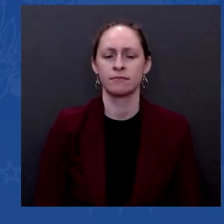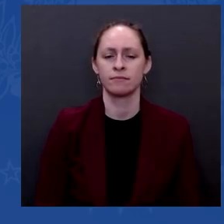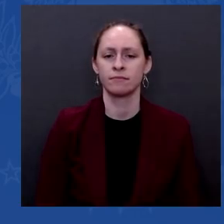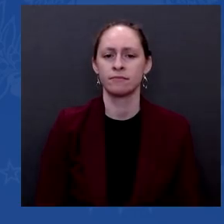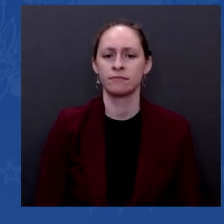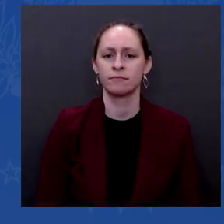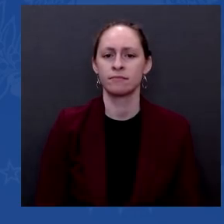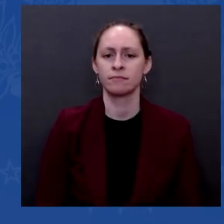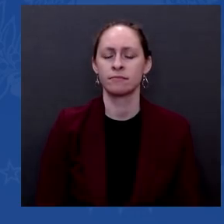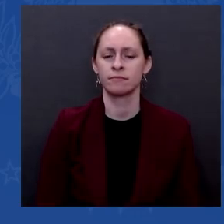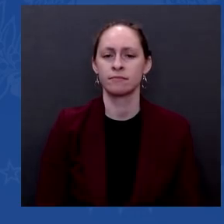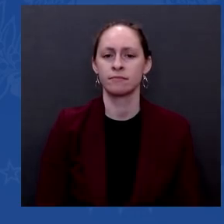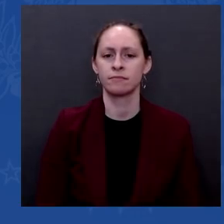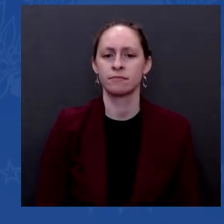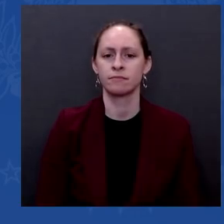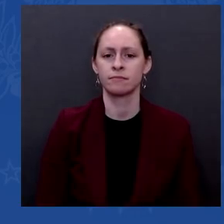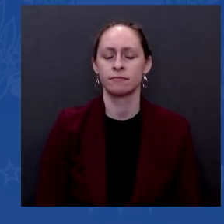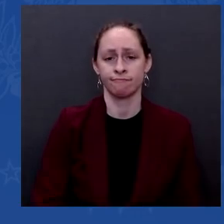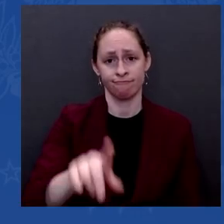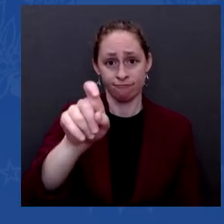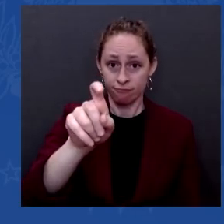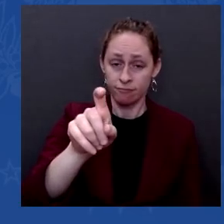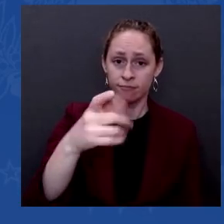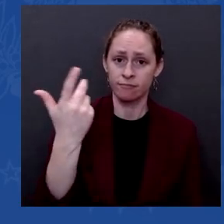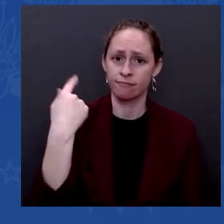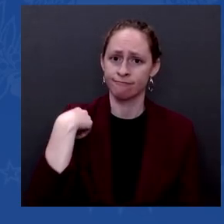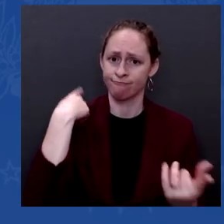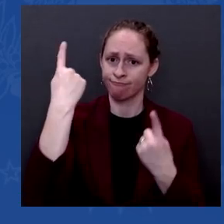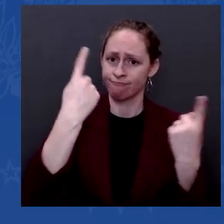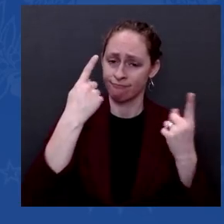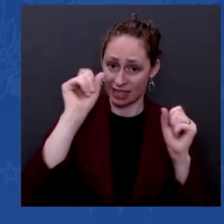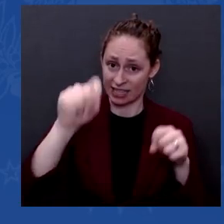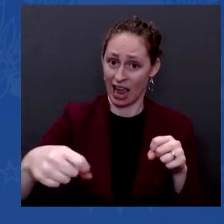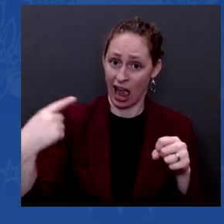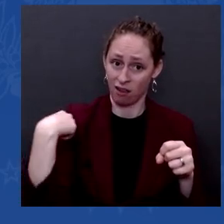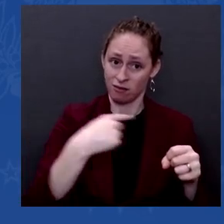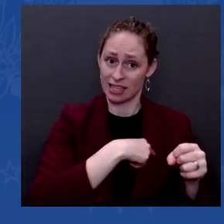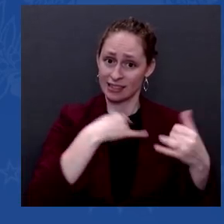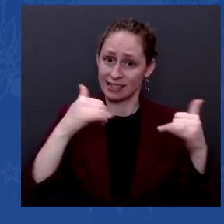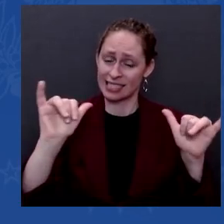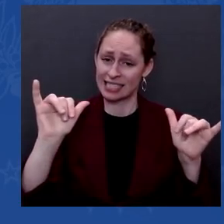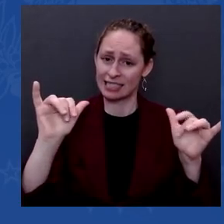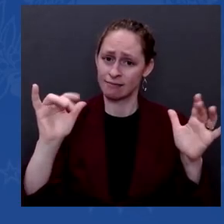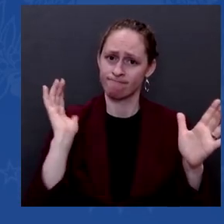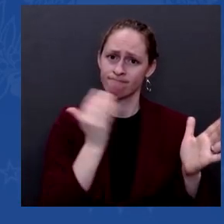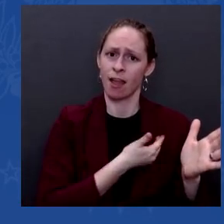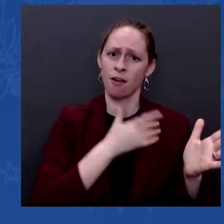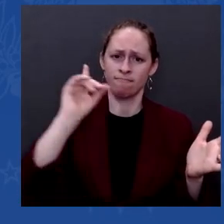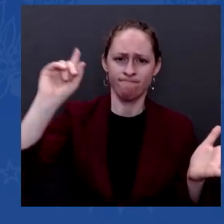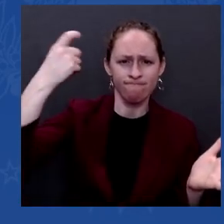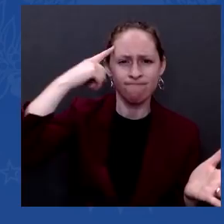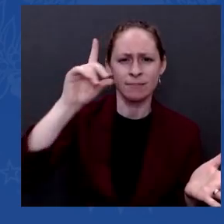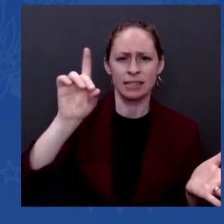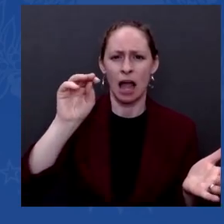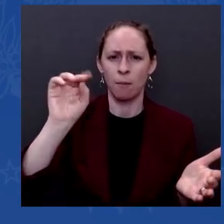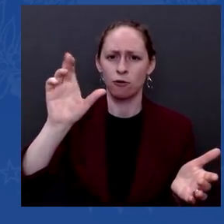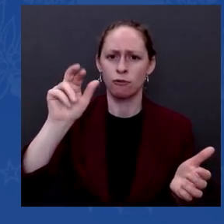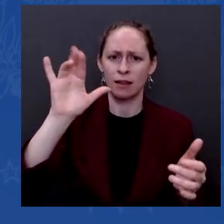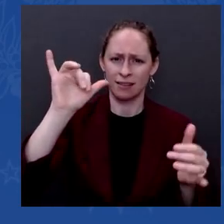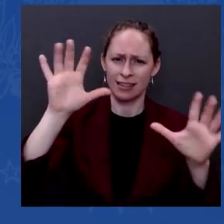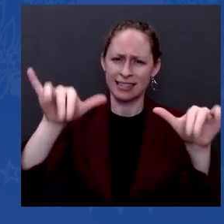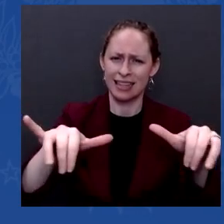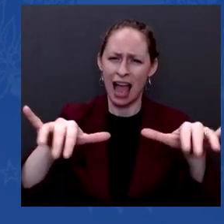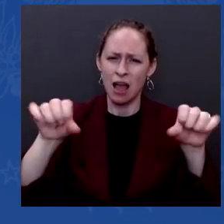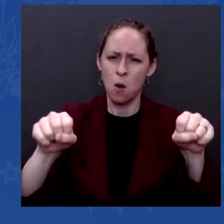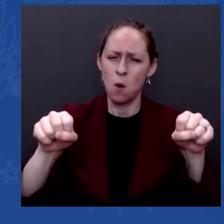the democratic institutions that we have, not just here, but around the world, to be able to generate democratic